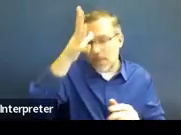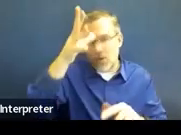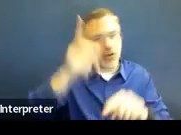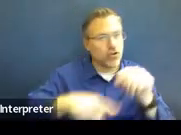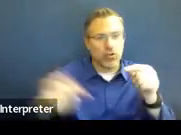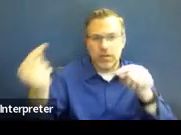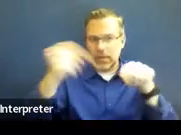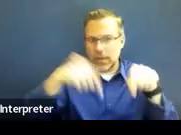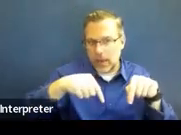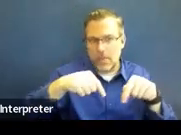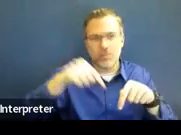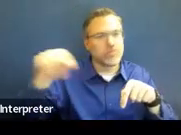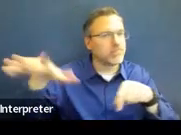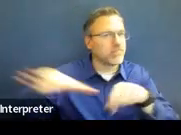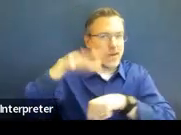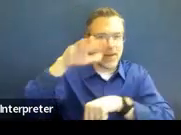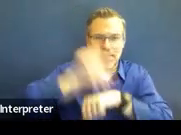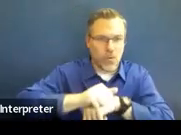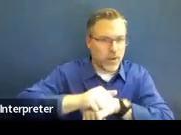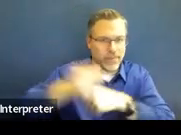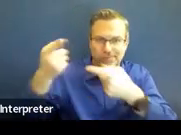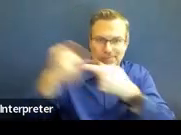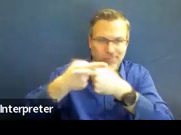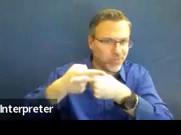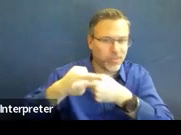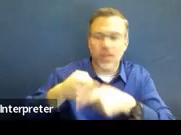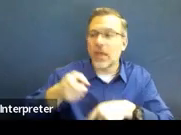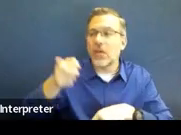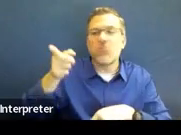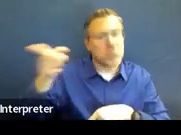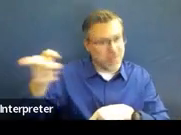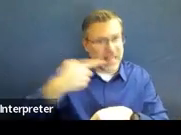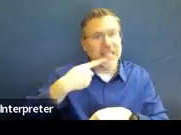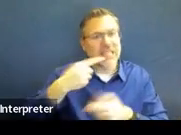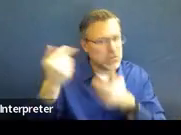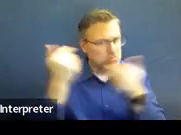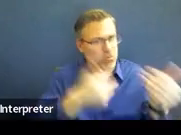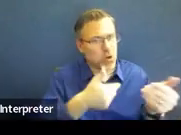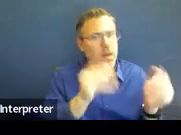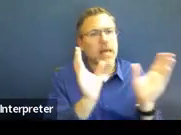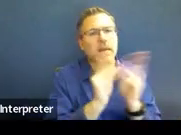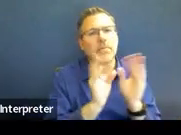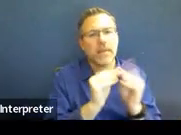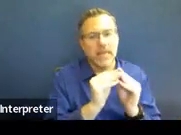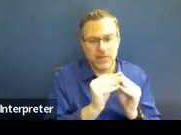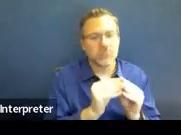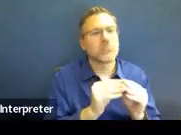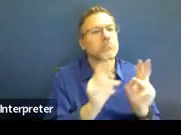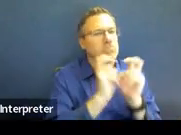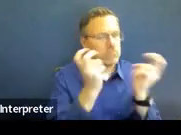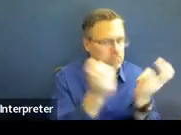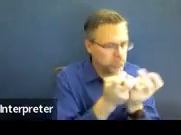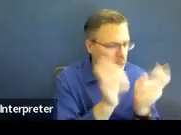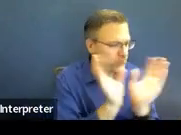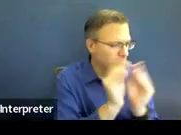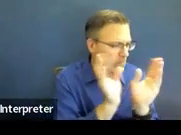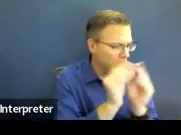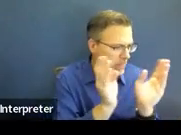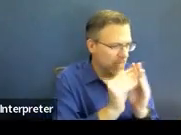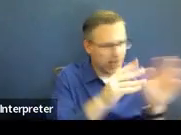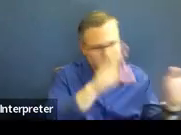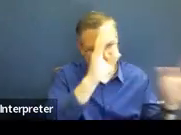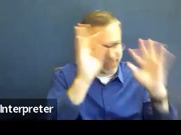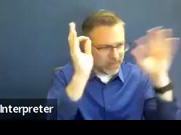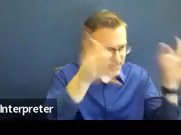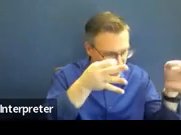appointment, they were okay with everybody meeting. We had the meeting, made determinations, called the parent